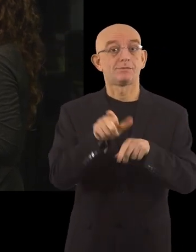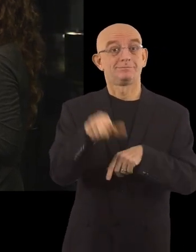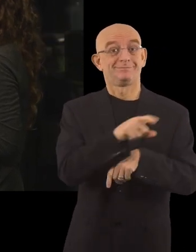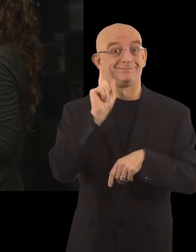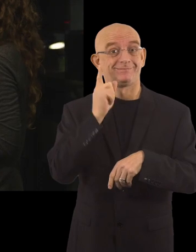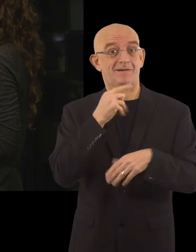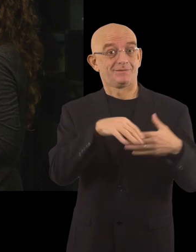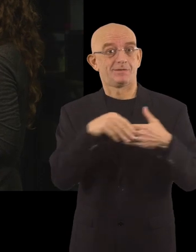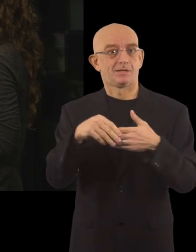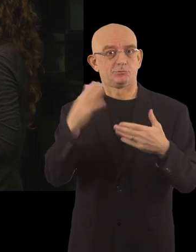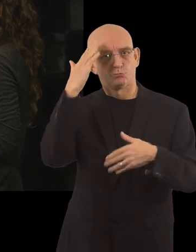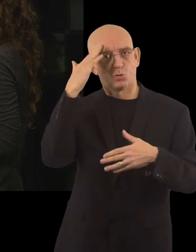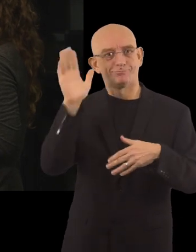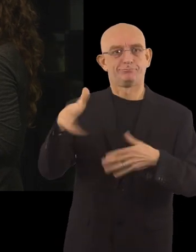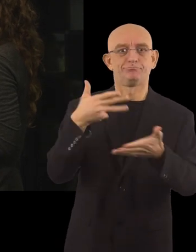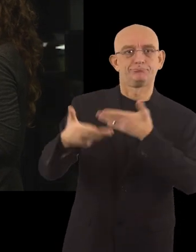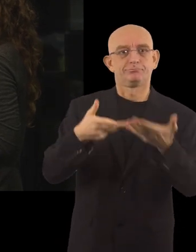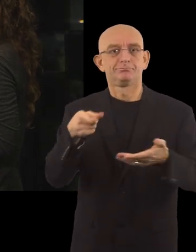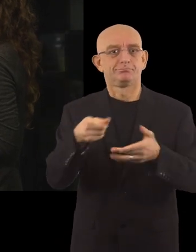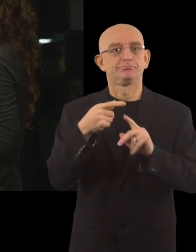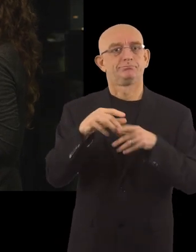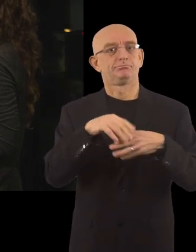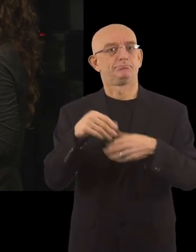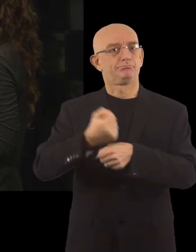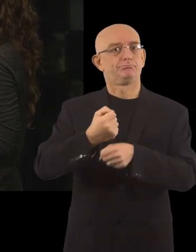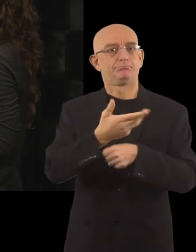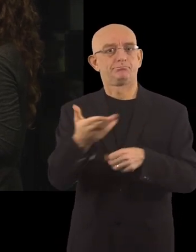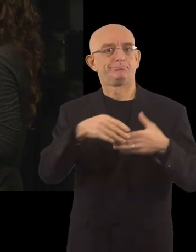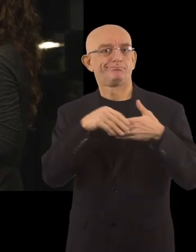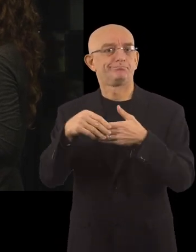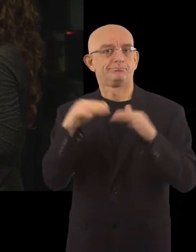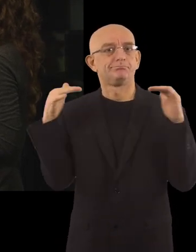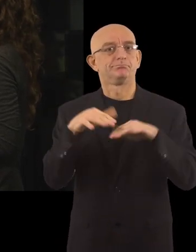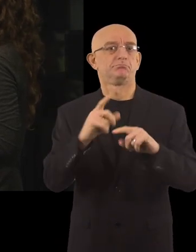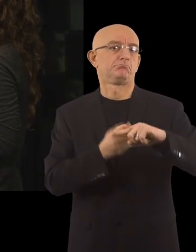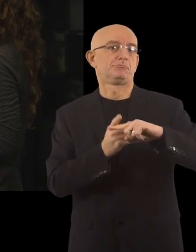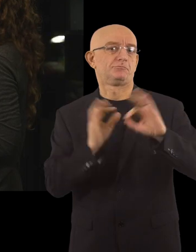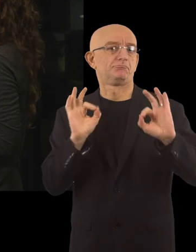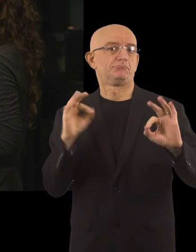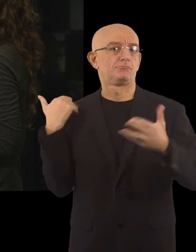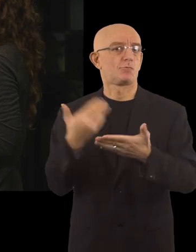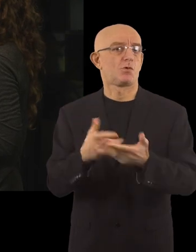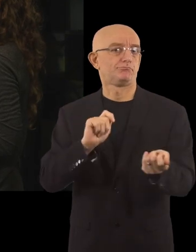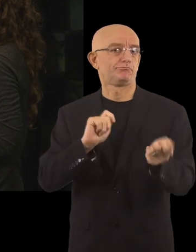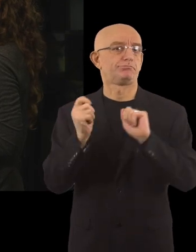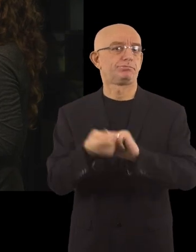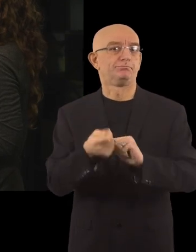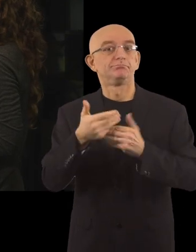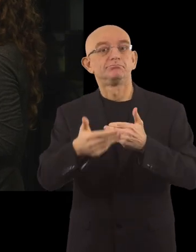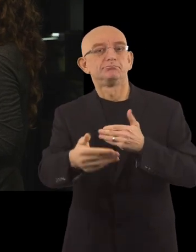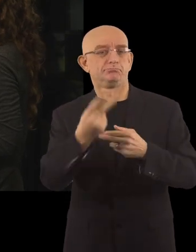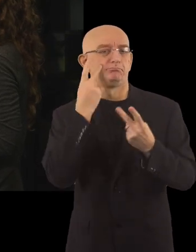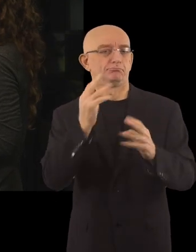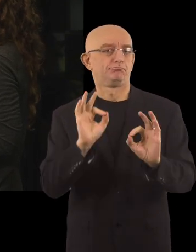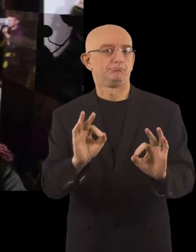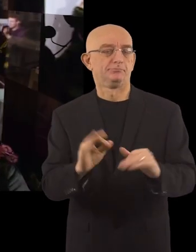guides who guide the museums themselves. Thanks to this, the participants learn more and more information. For me, this is a good,